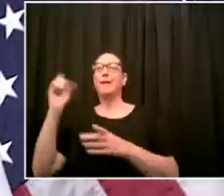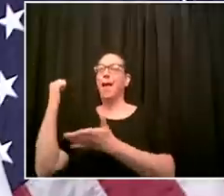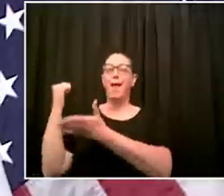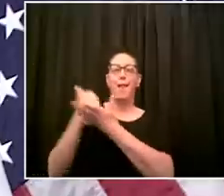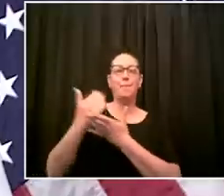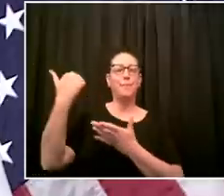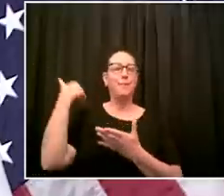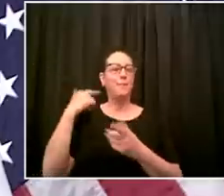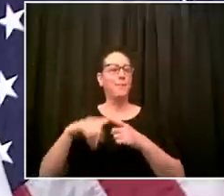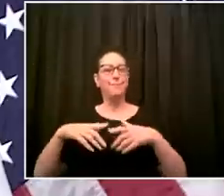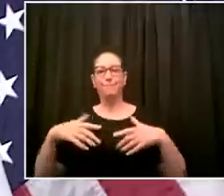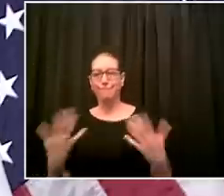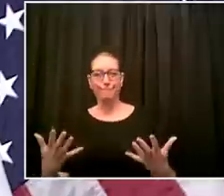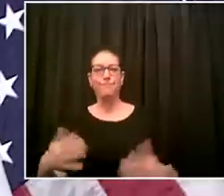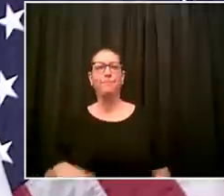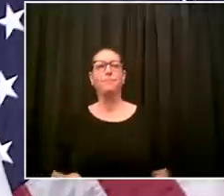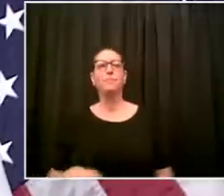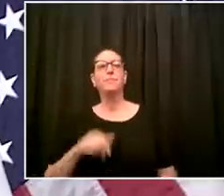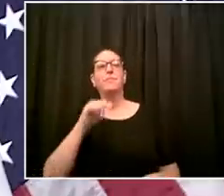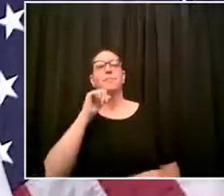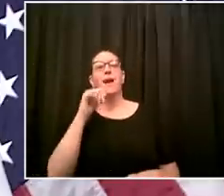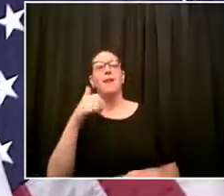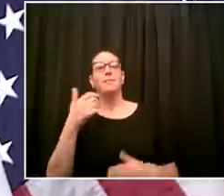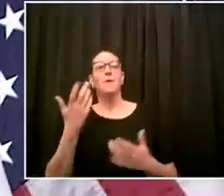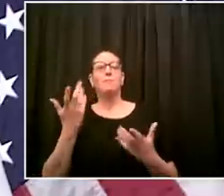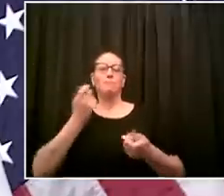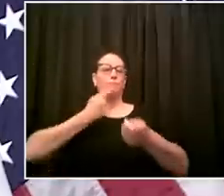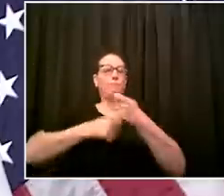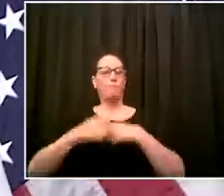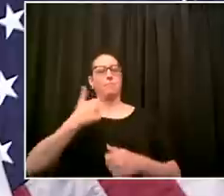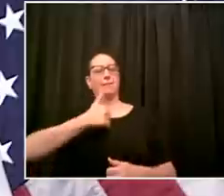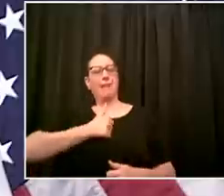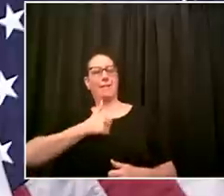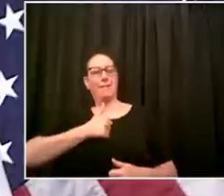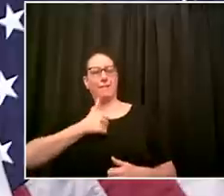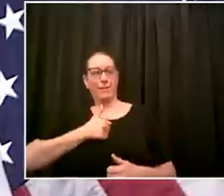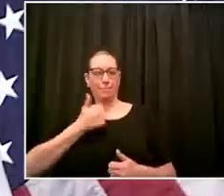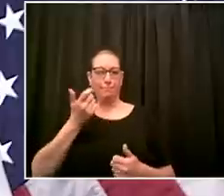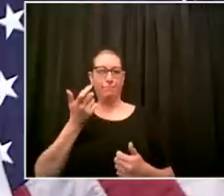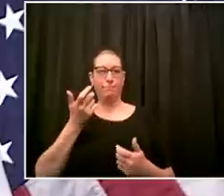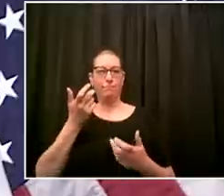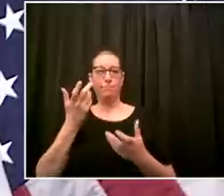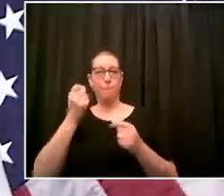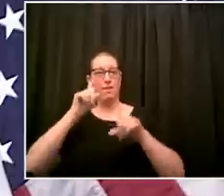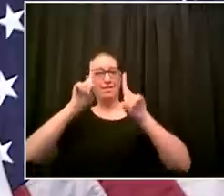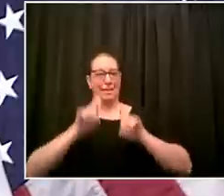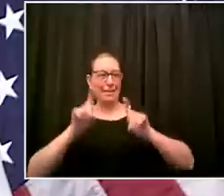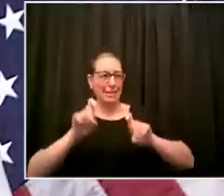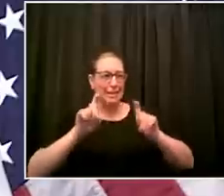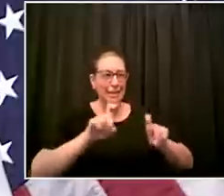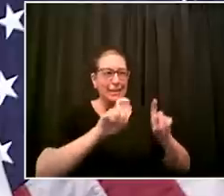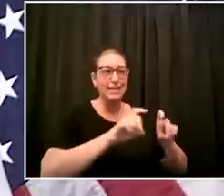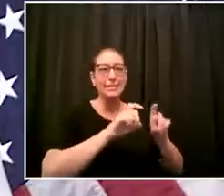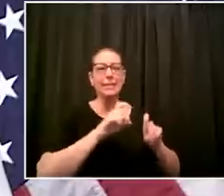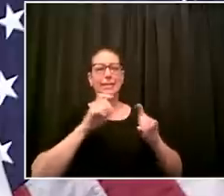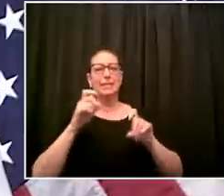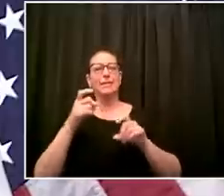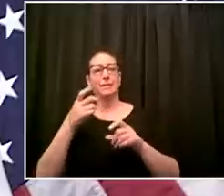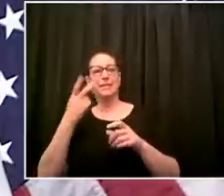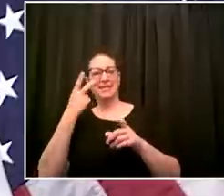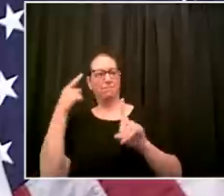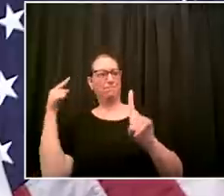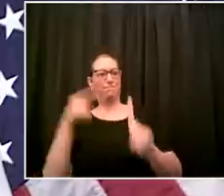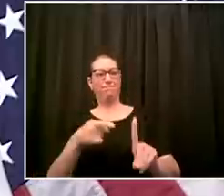collect the samples from each new yorker this is something we would have had to depend on supplies from not only all over the nation all over the world previously